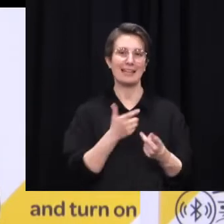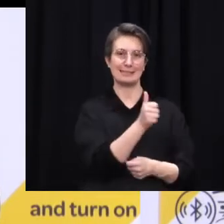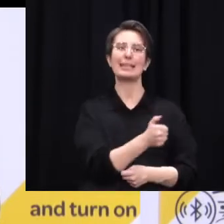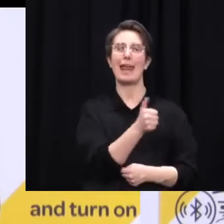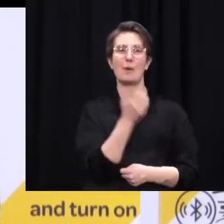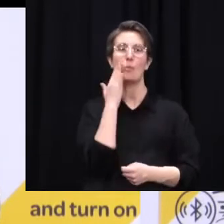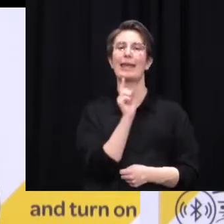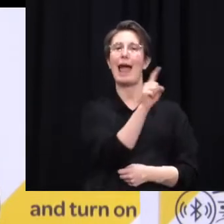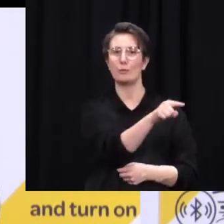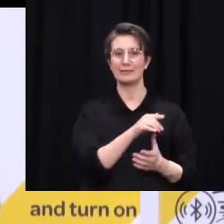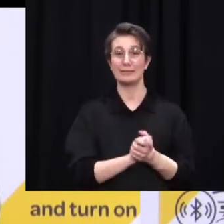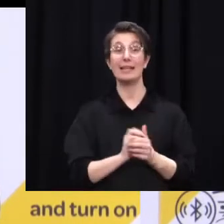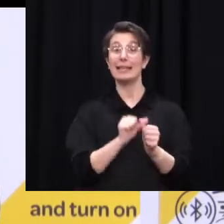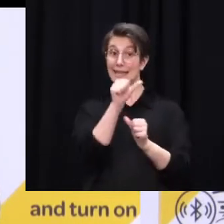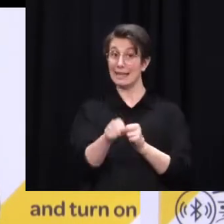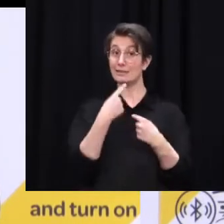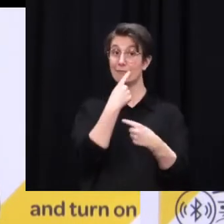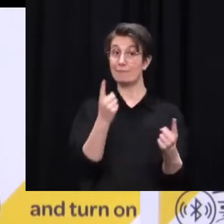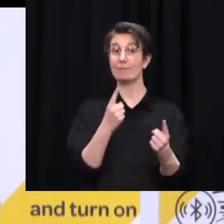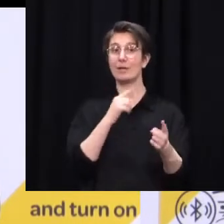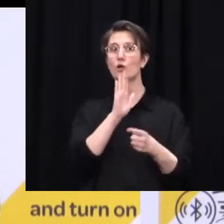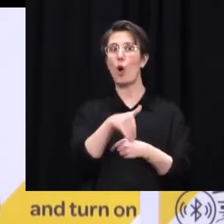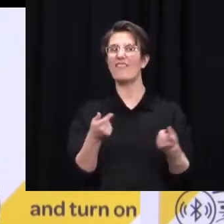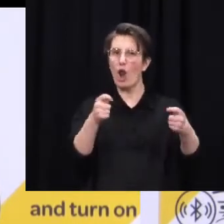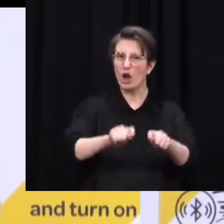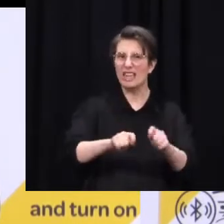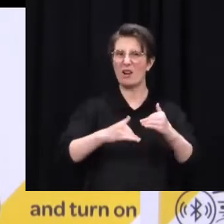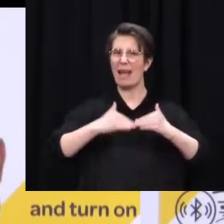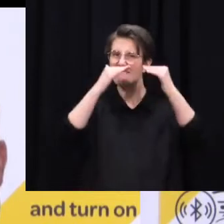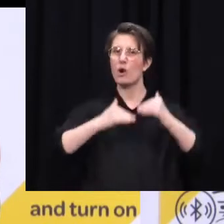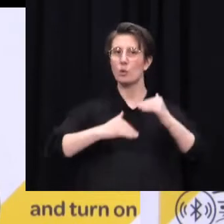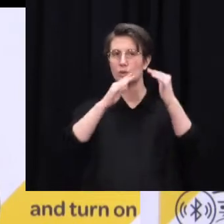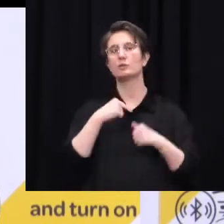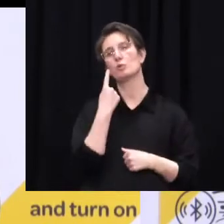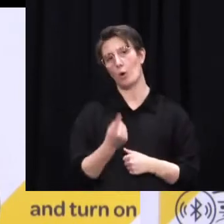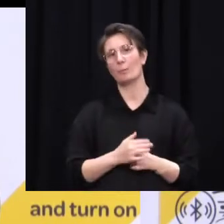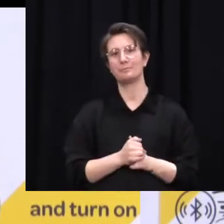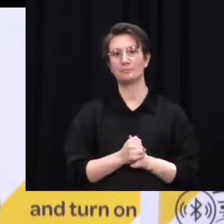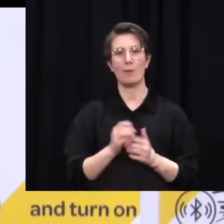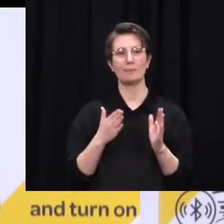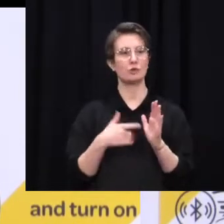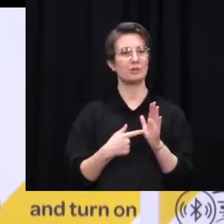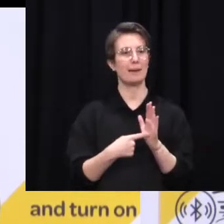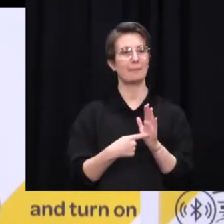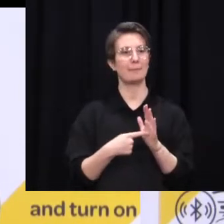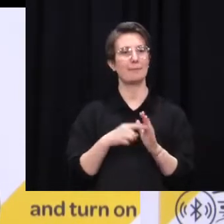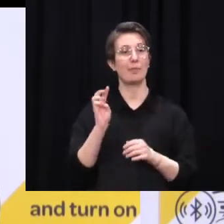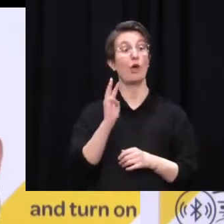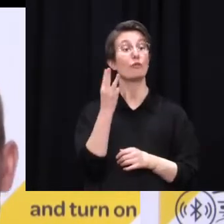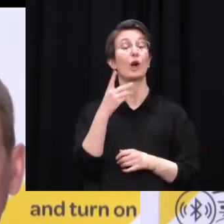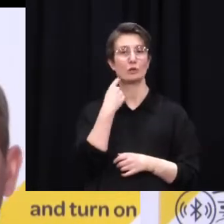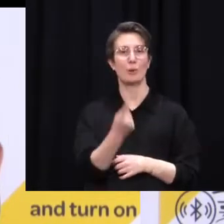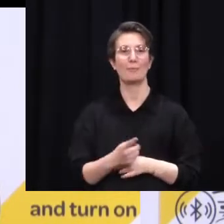Cabinet has made decisions on alert levels. How long should people expect to stay